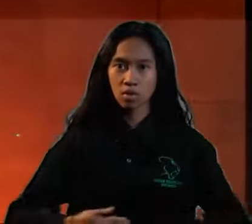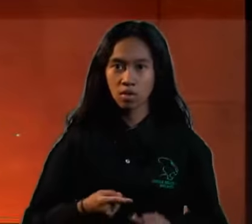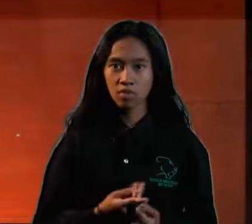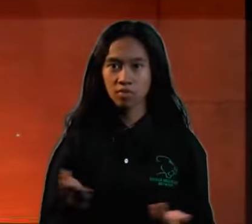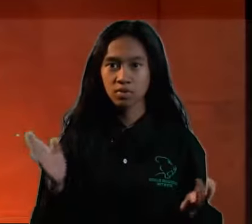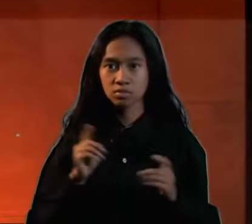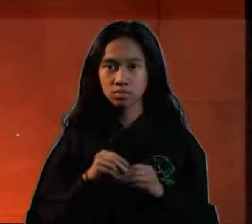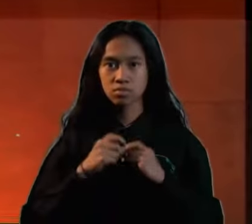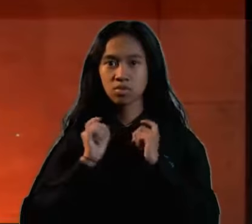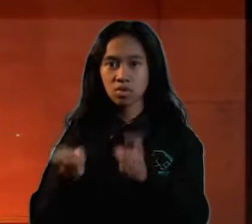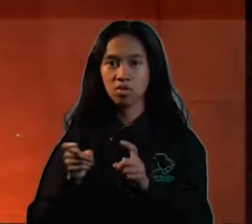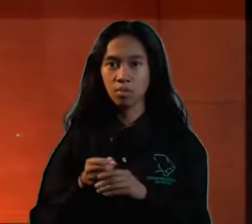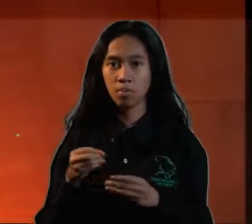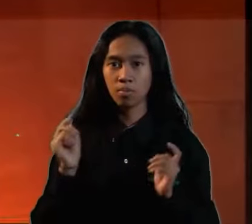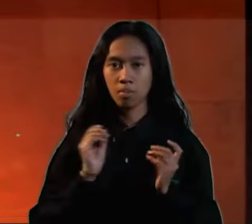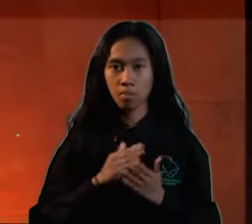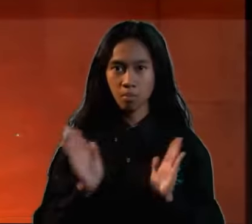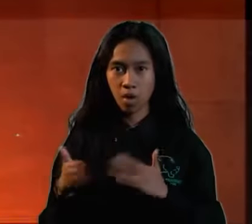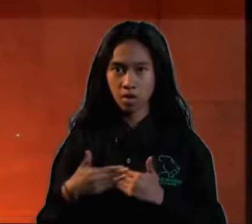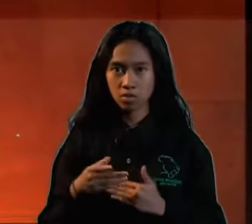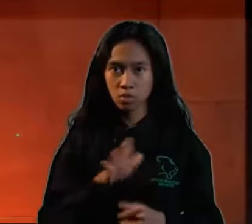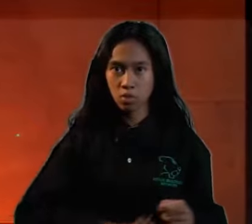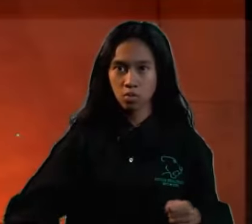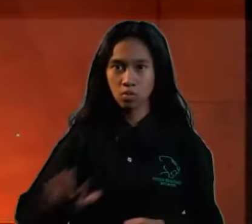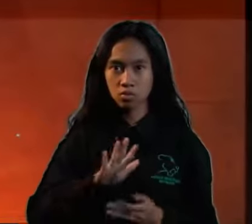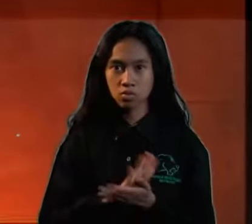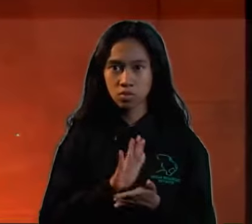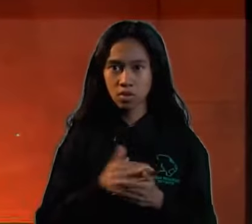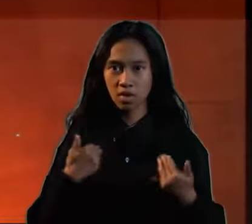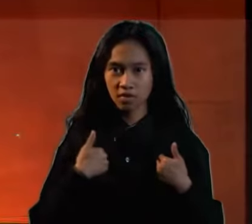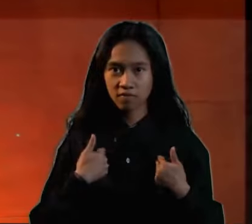deposited in boxes located around the school.